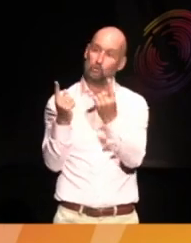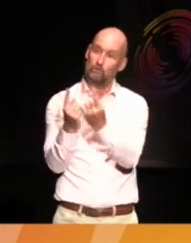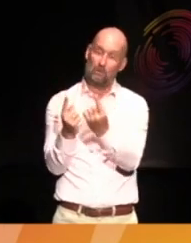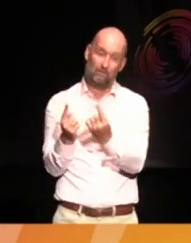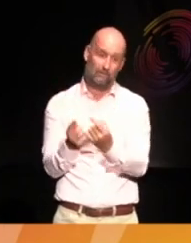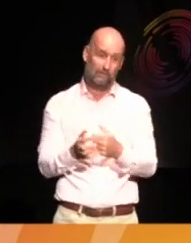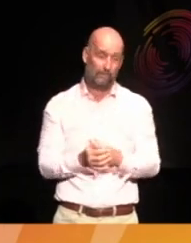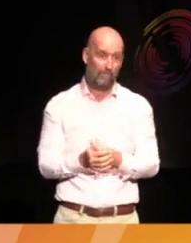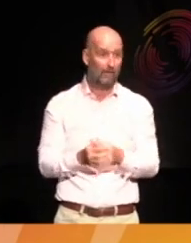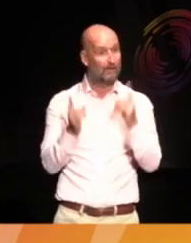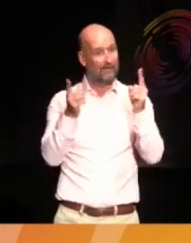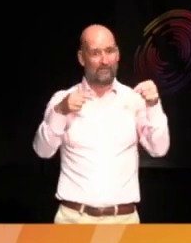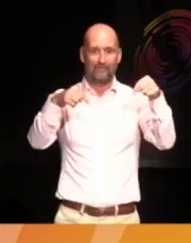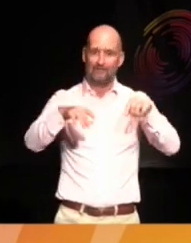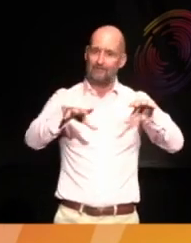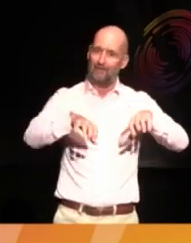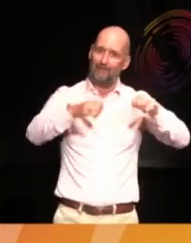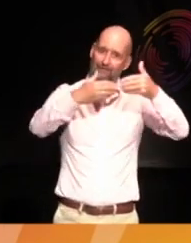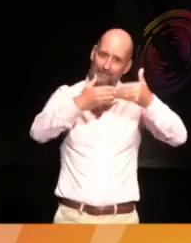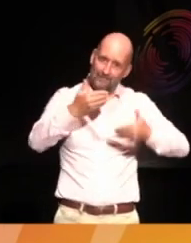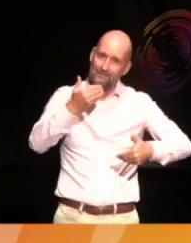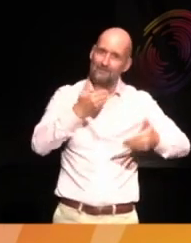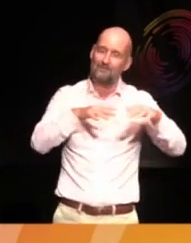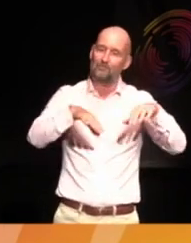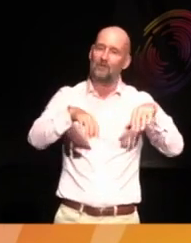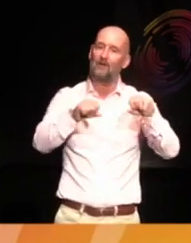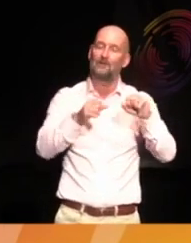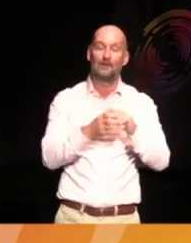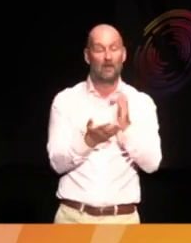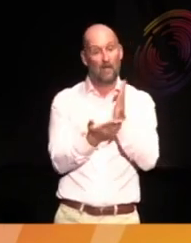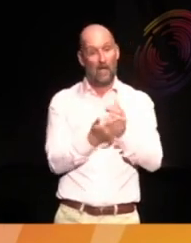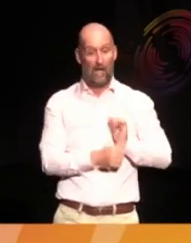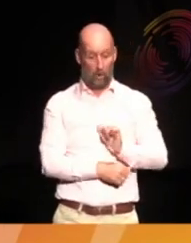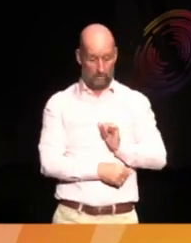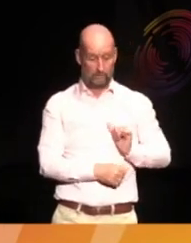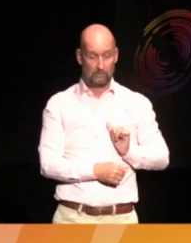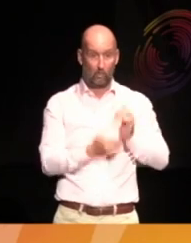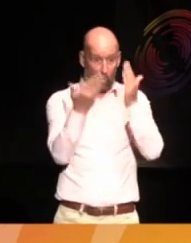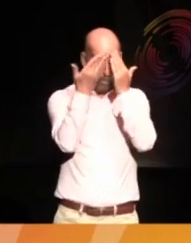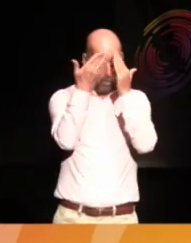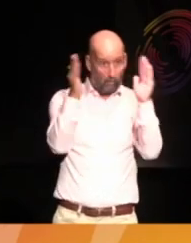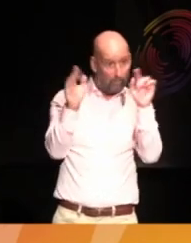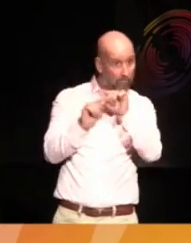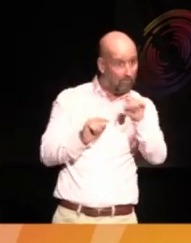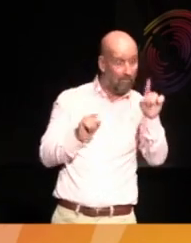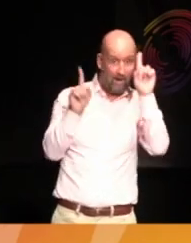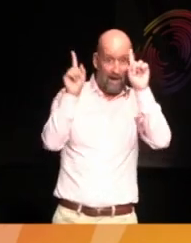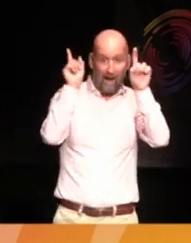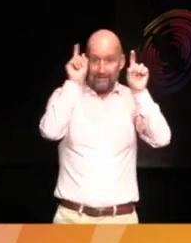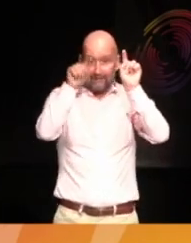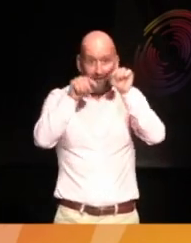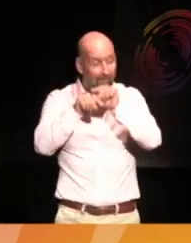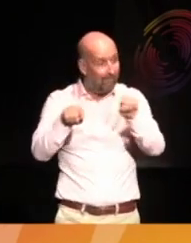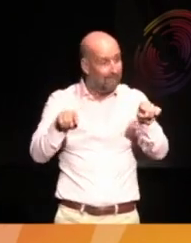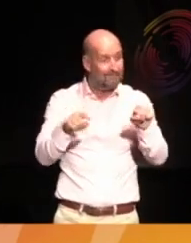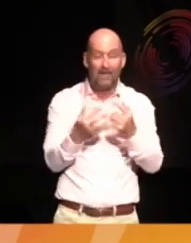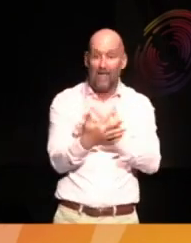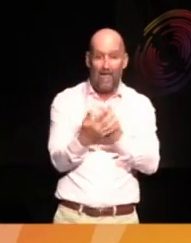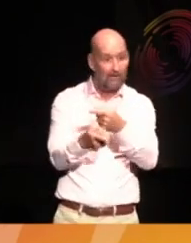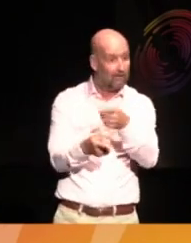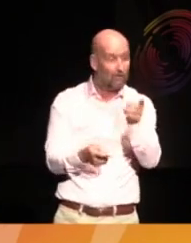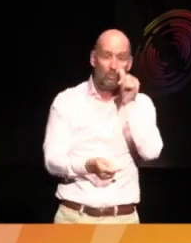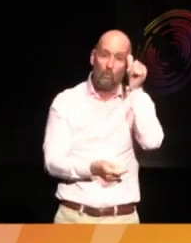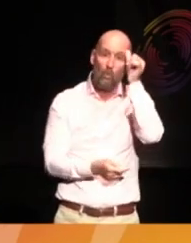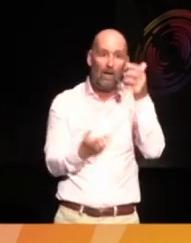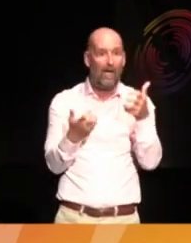is the start of something. And I don't, I'll be really honest, we're really open to ideas. So if any of you know